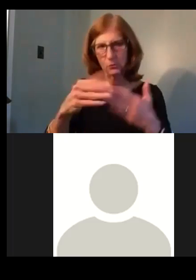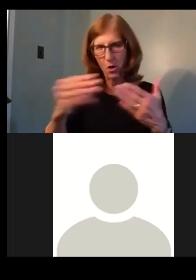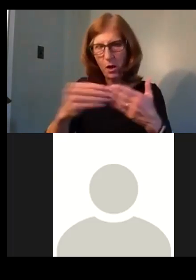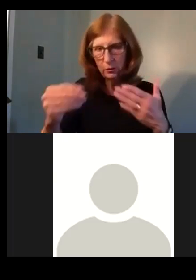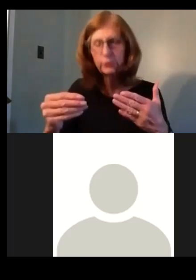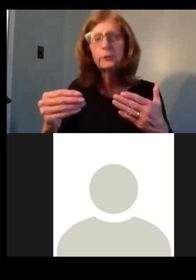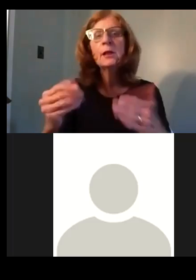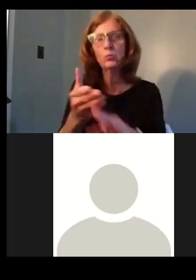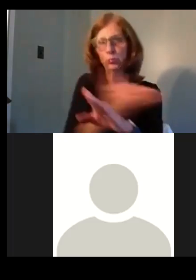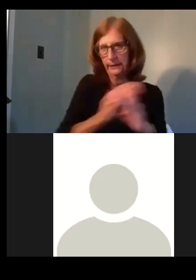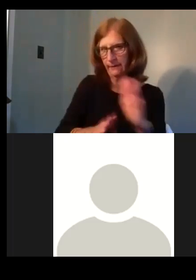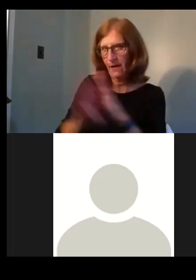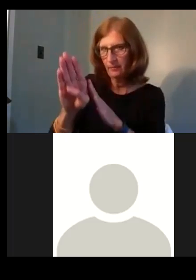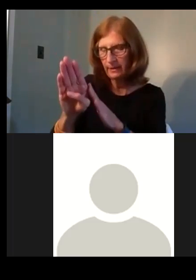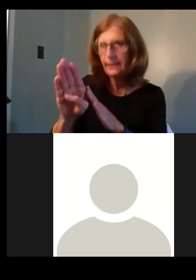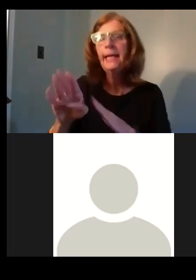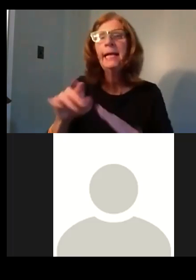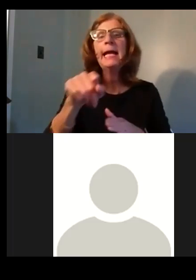another million prior to closing.